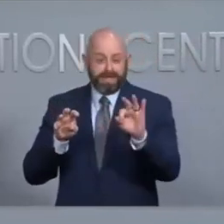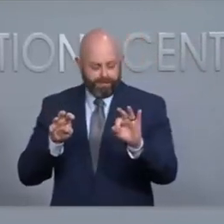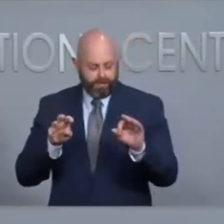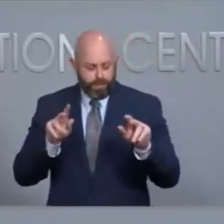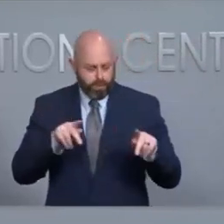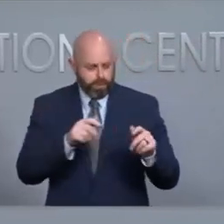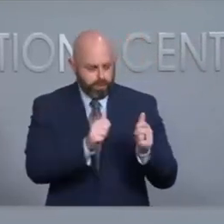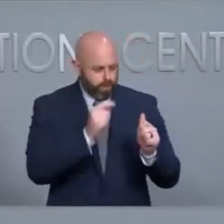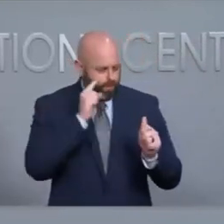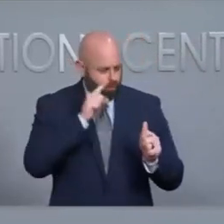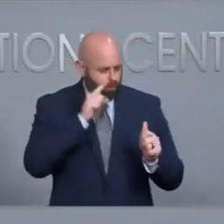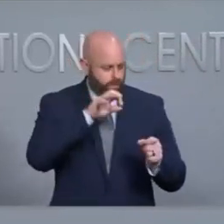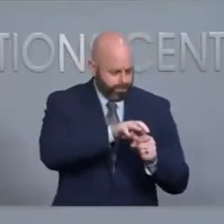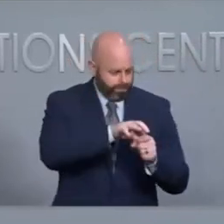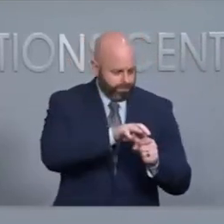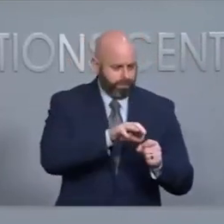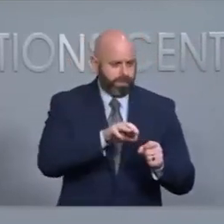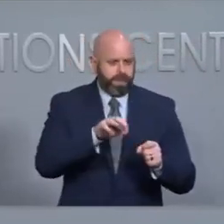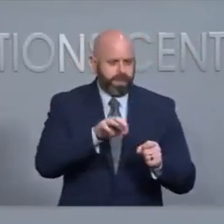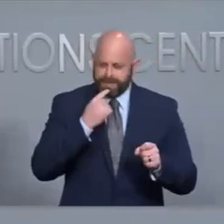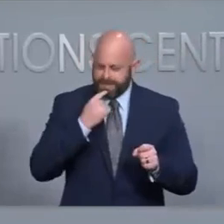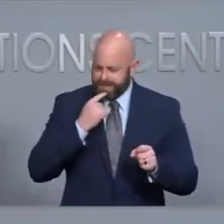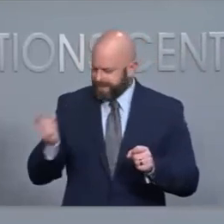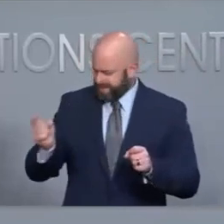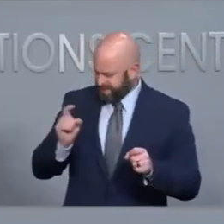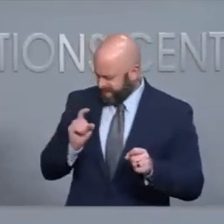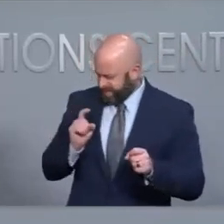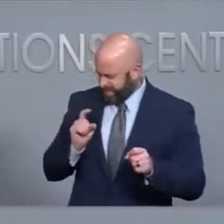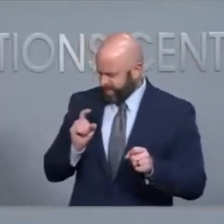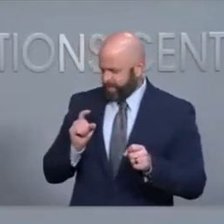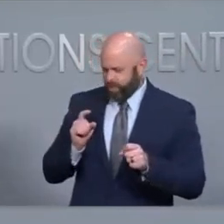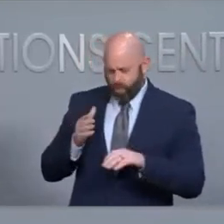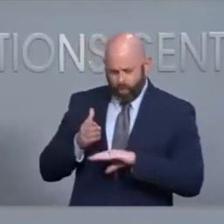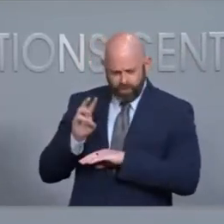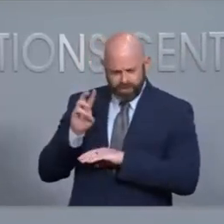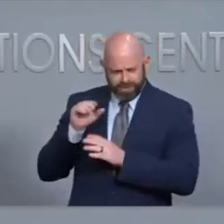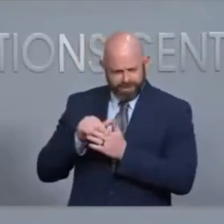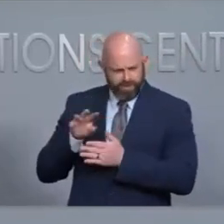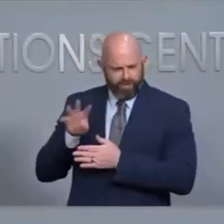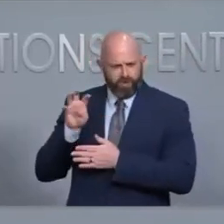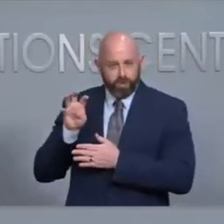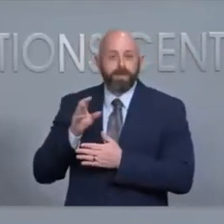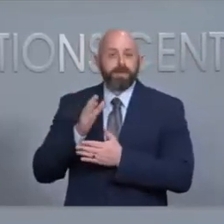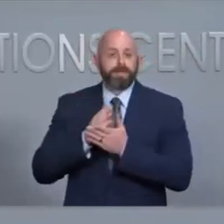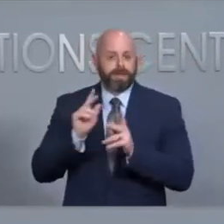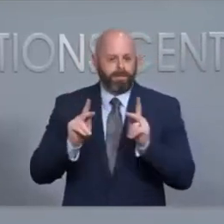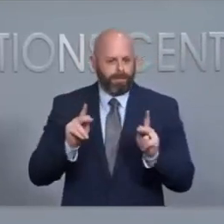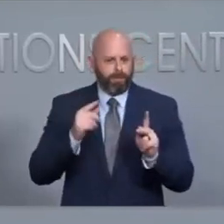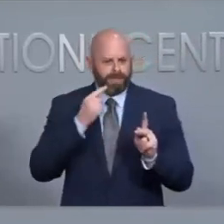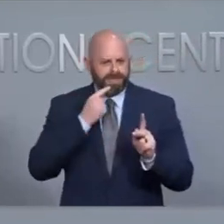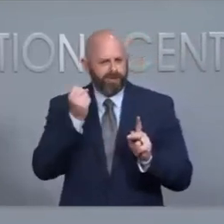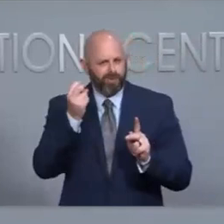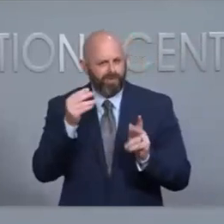someone is claiming a contribution came from a couple in other words I've seen some line items of $12